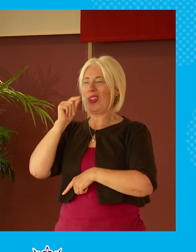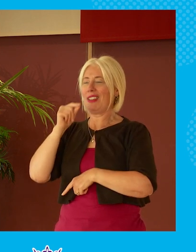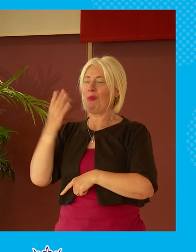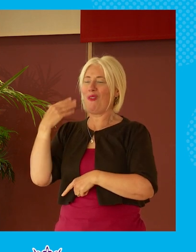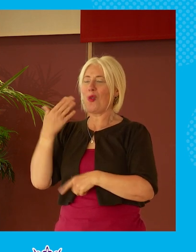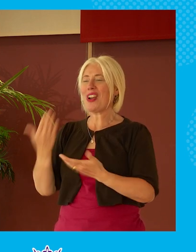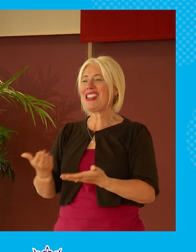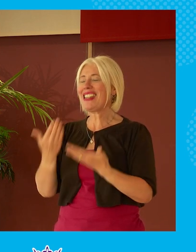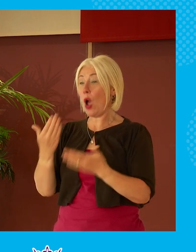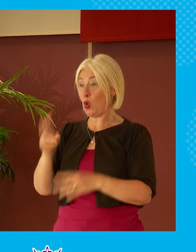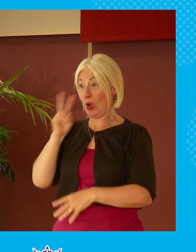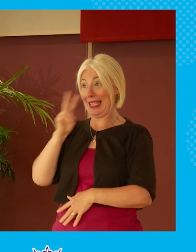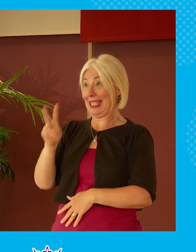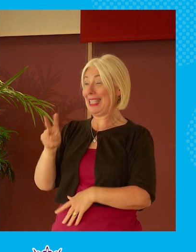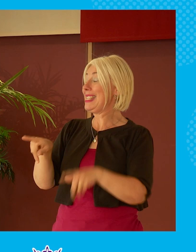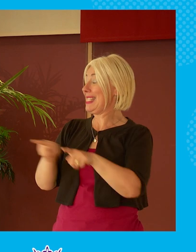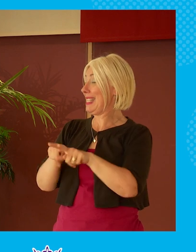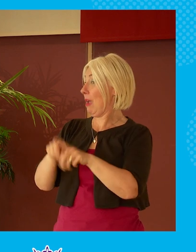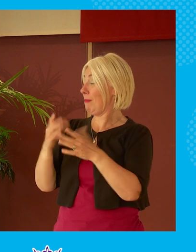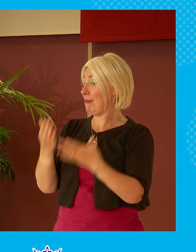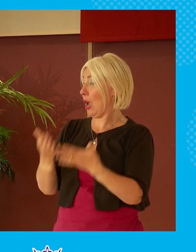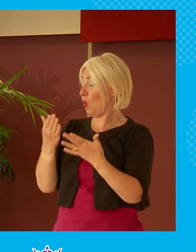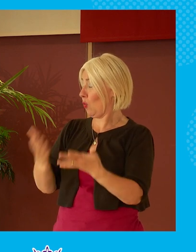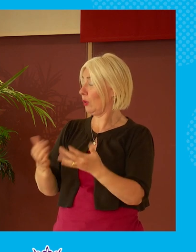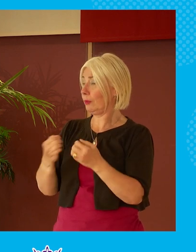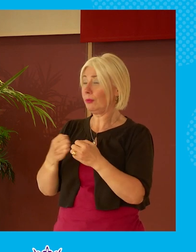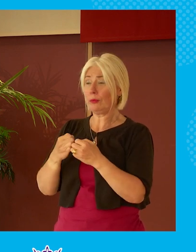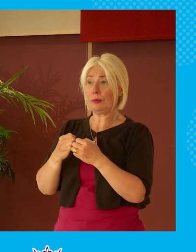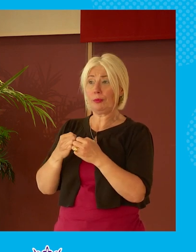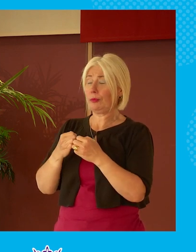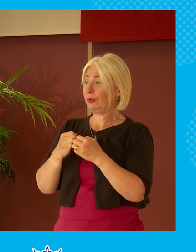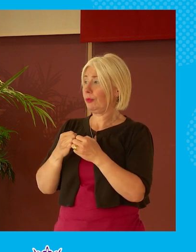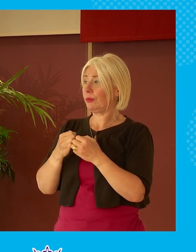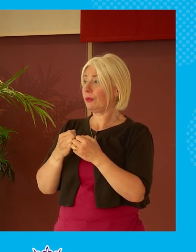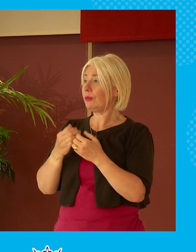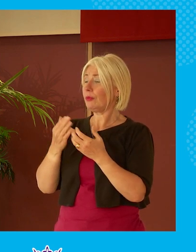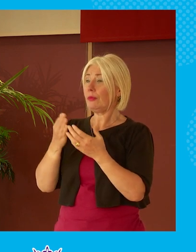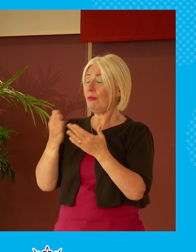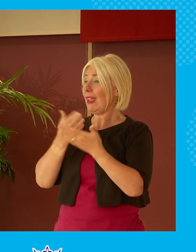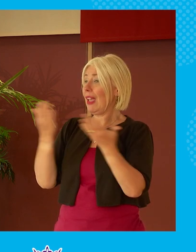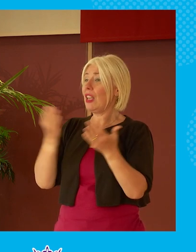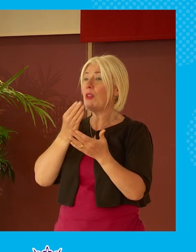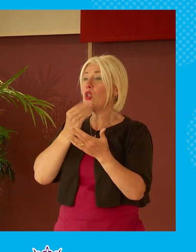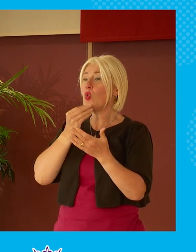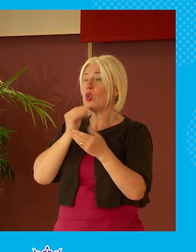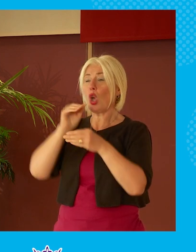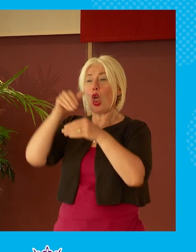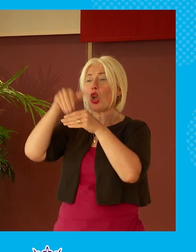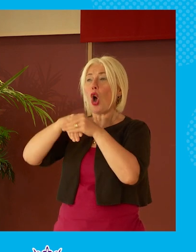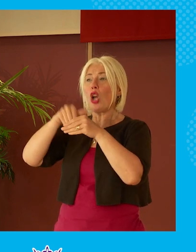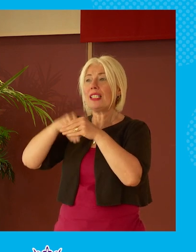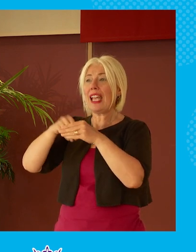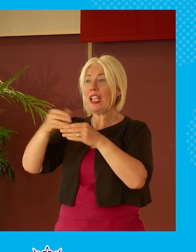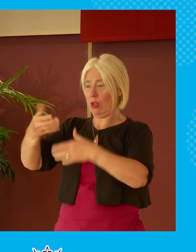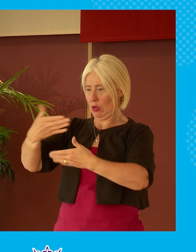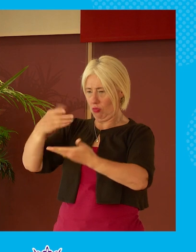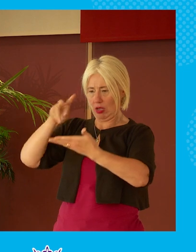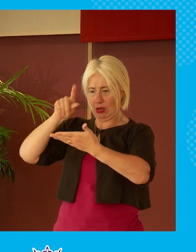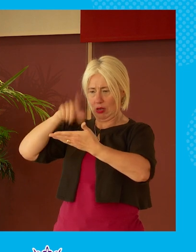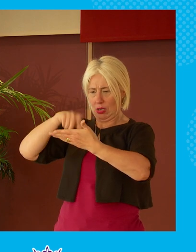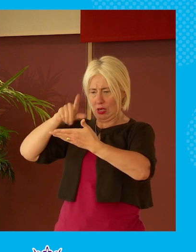um some you know the most the most you know in this for you and anybody who does use this the content that's being served to you you're like